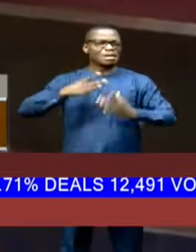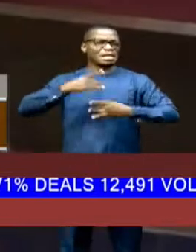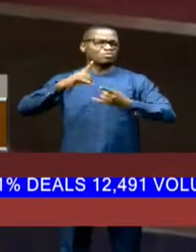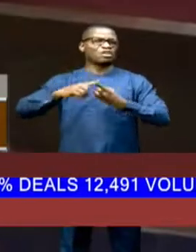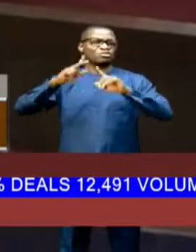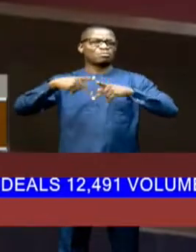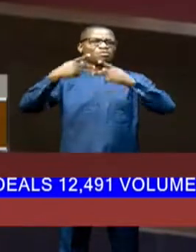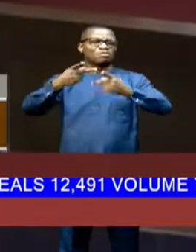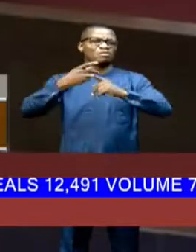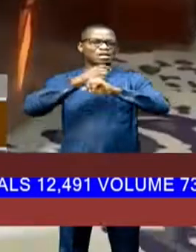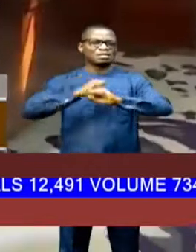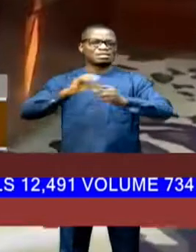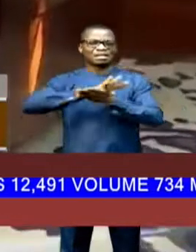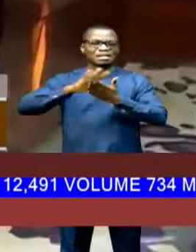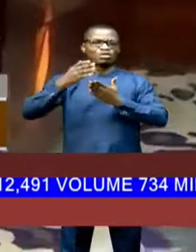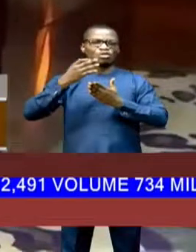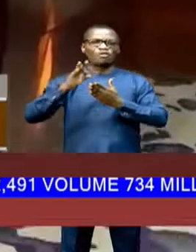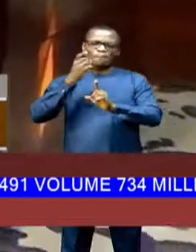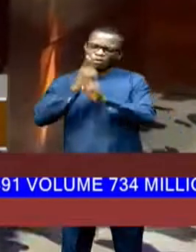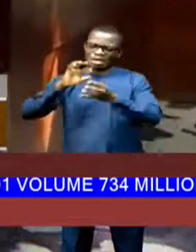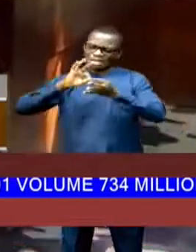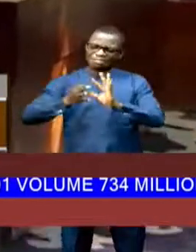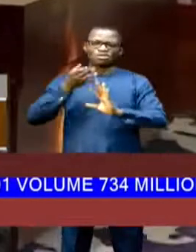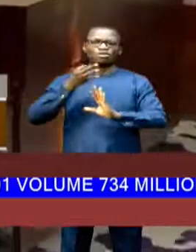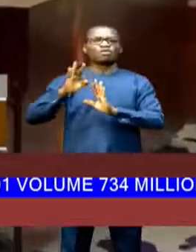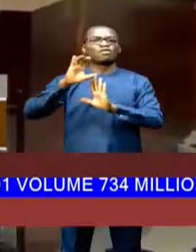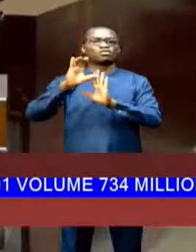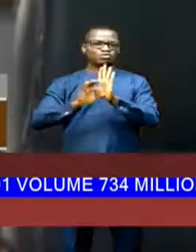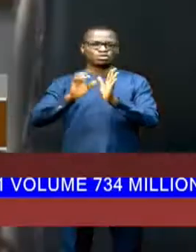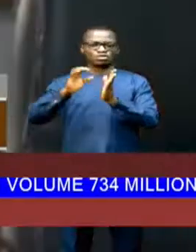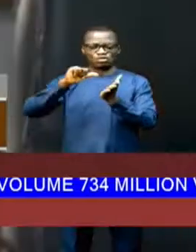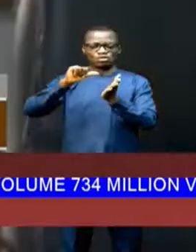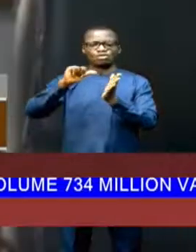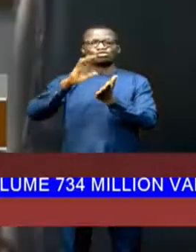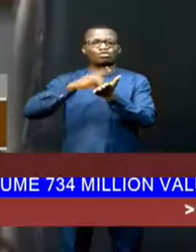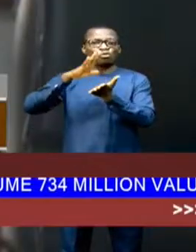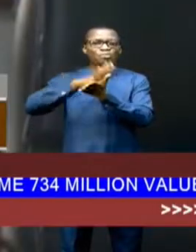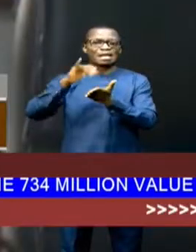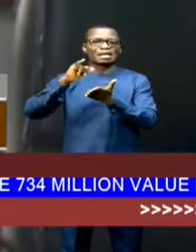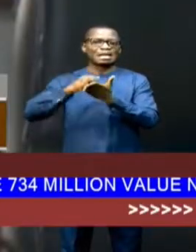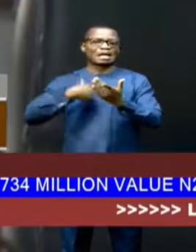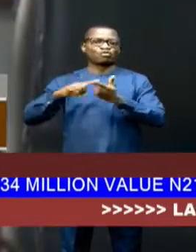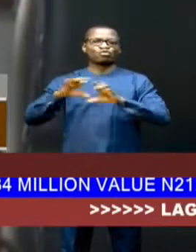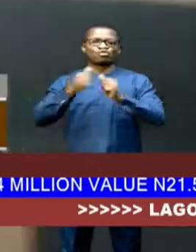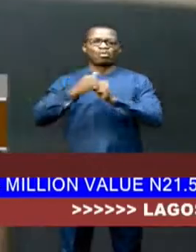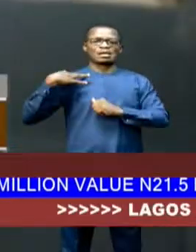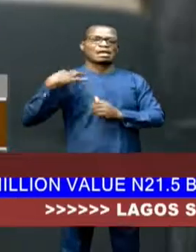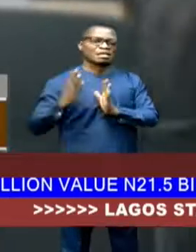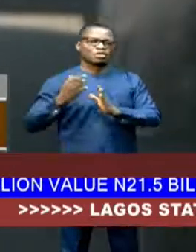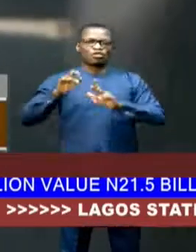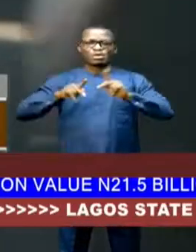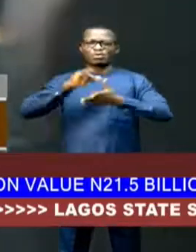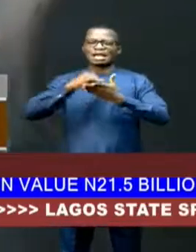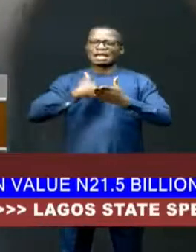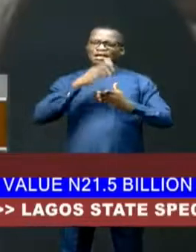on the proper interpretation of the constitutional article relating to candidacies of people who have been convicted.